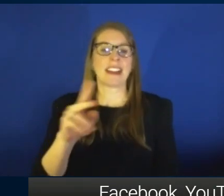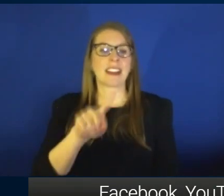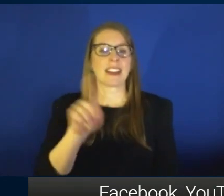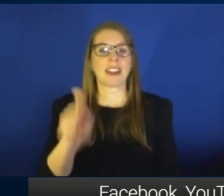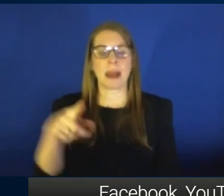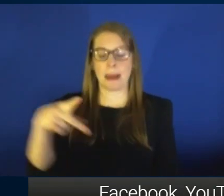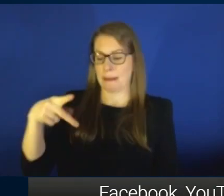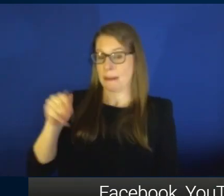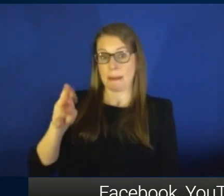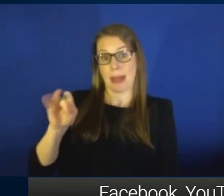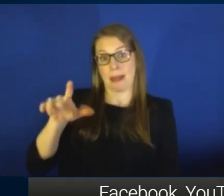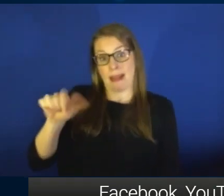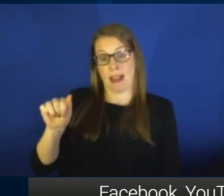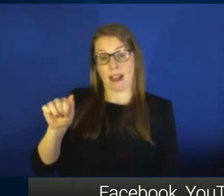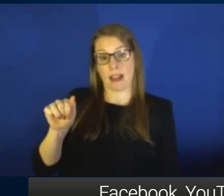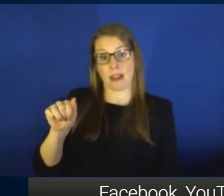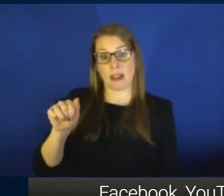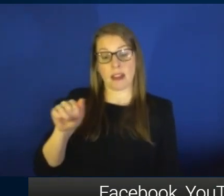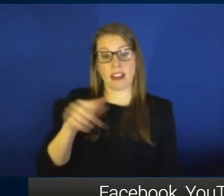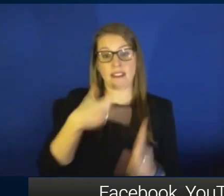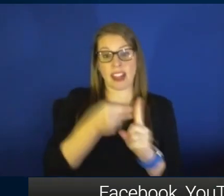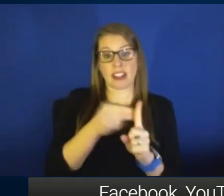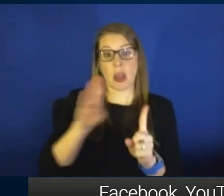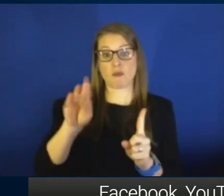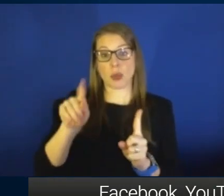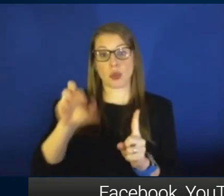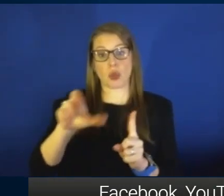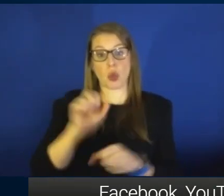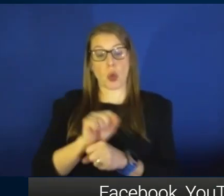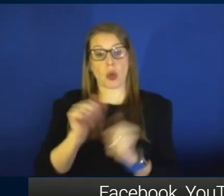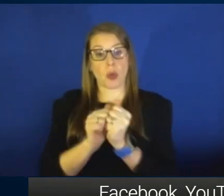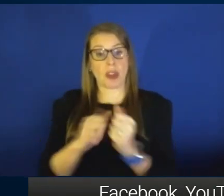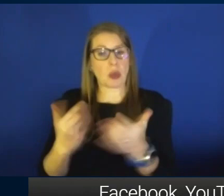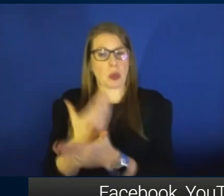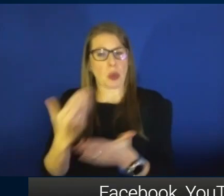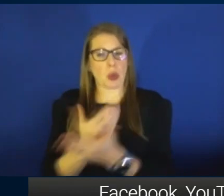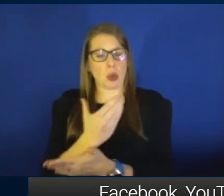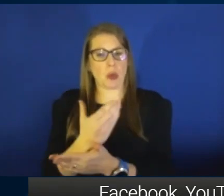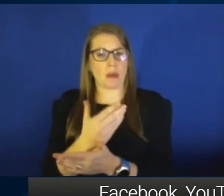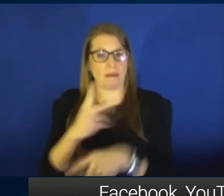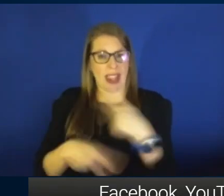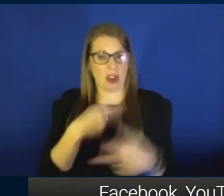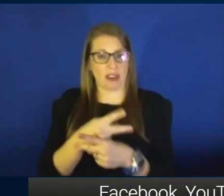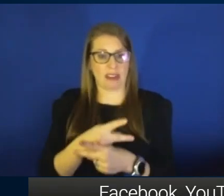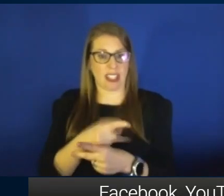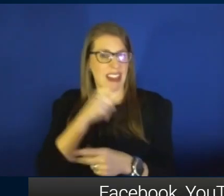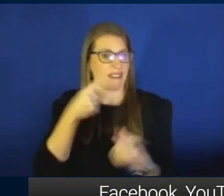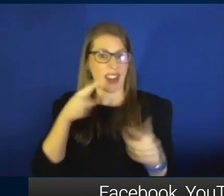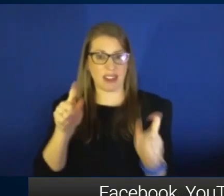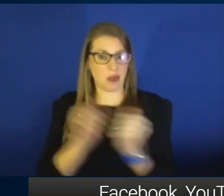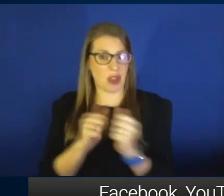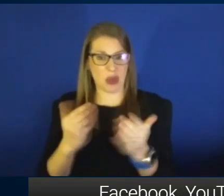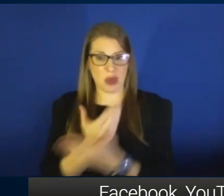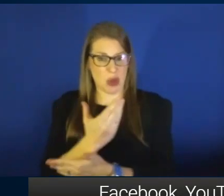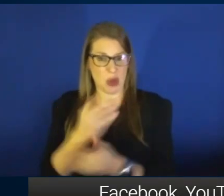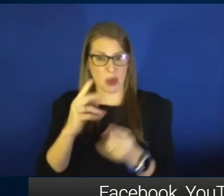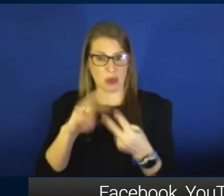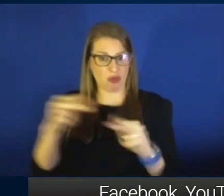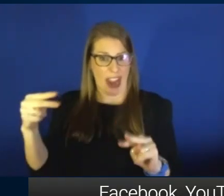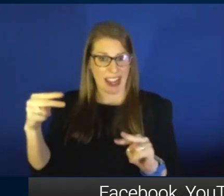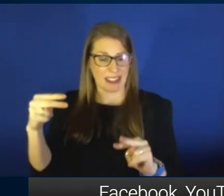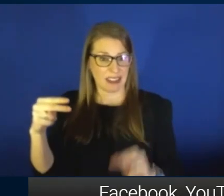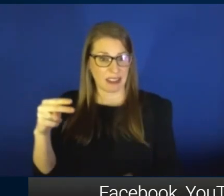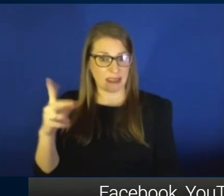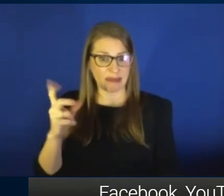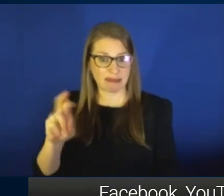Does the vaccine and booster work with the new variants? I heard they're ineffective with the new strains. Dr. Hawkinson, any insight on that? Yeah,